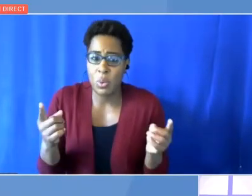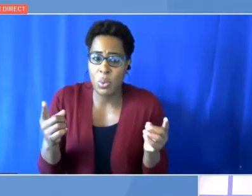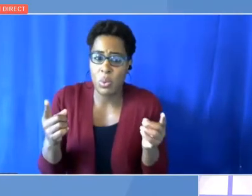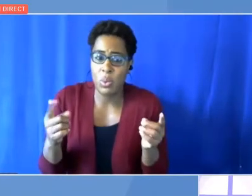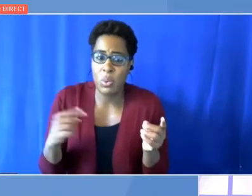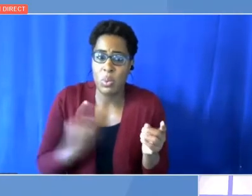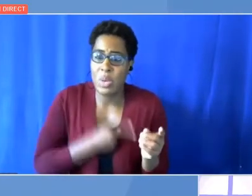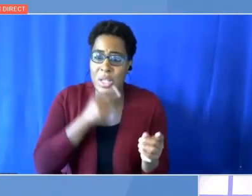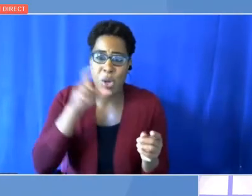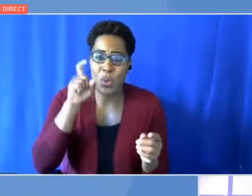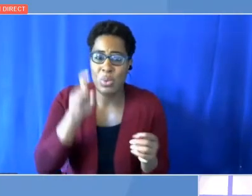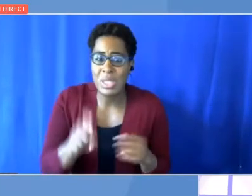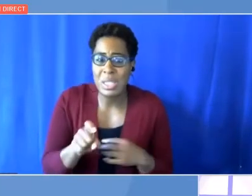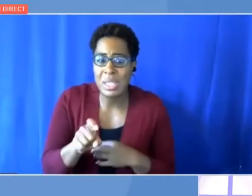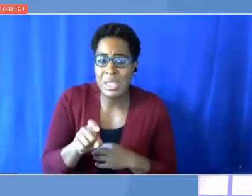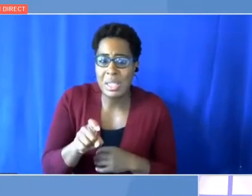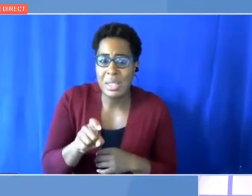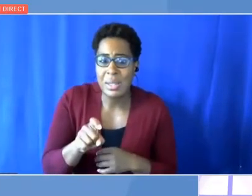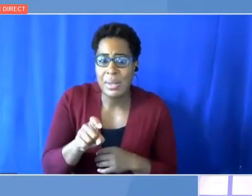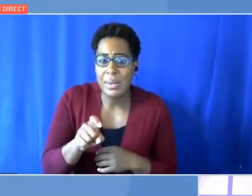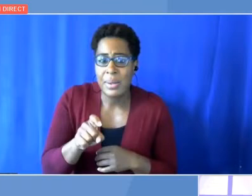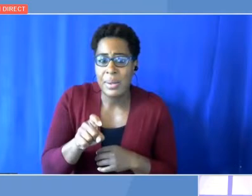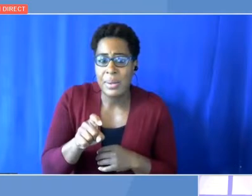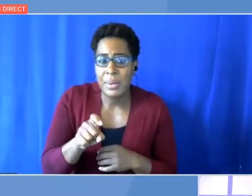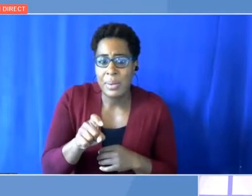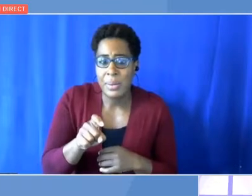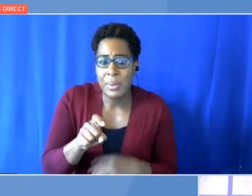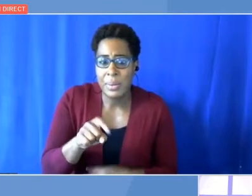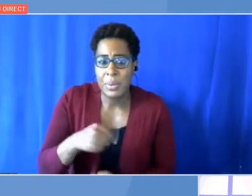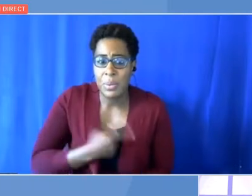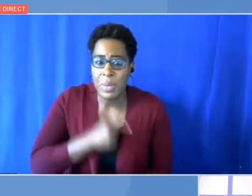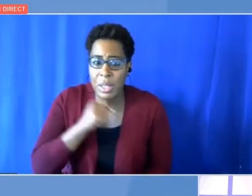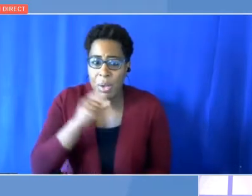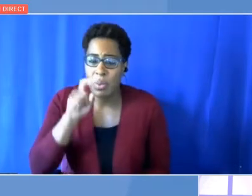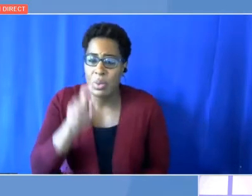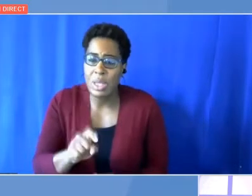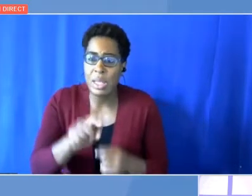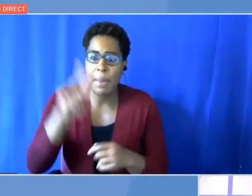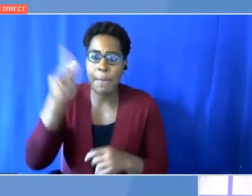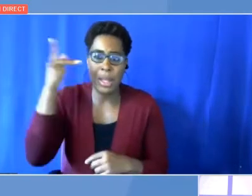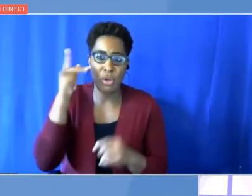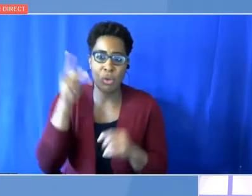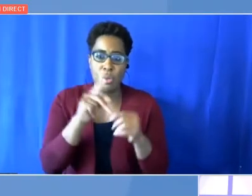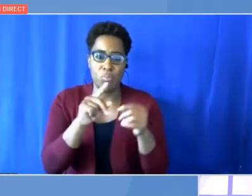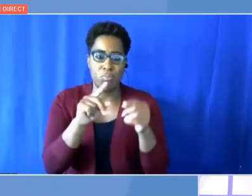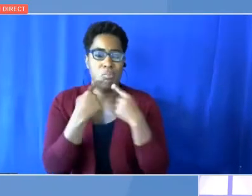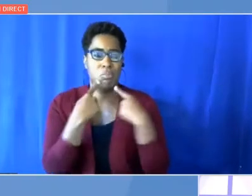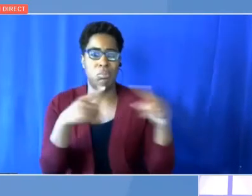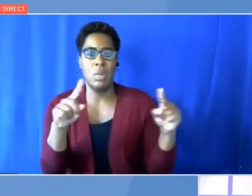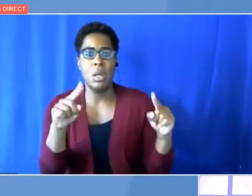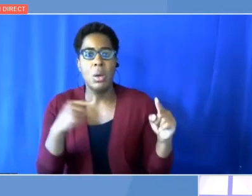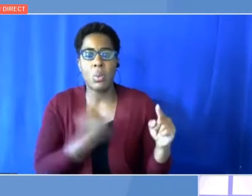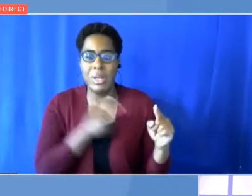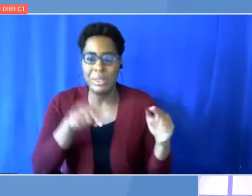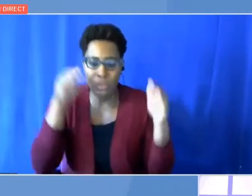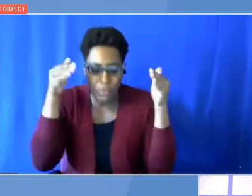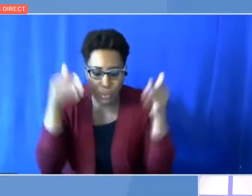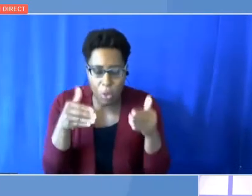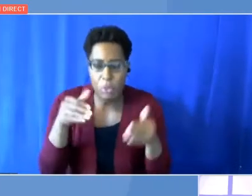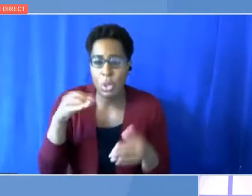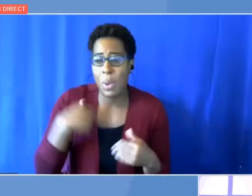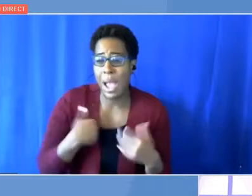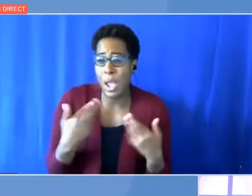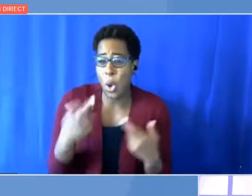spending nights for rewards in a political declaration. So, I hope that the COP will focus on